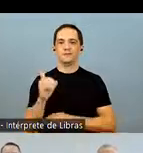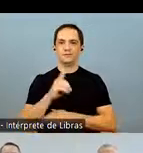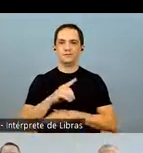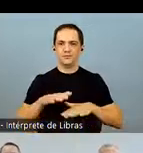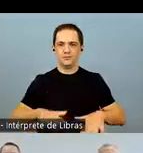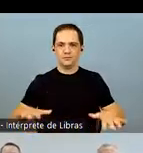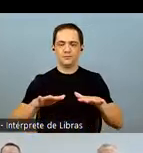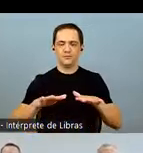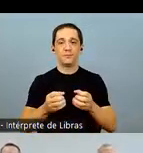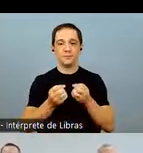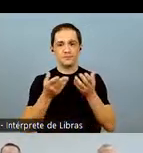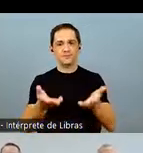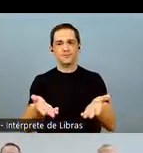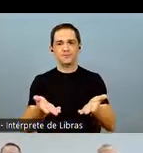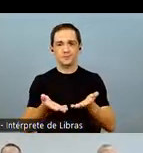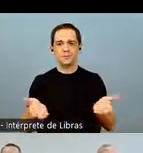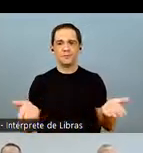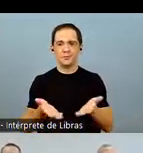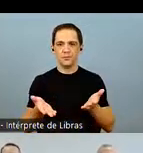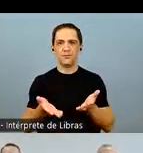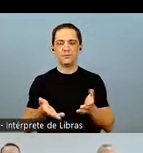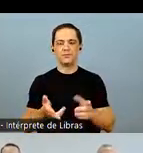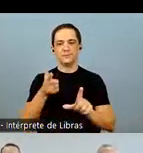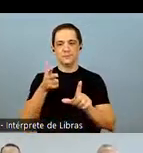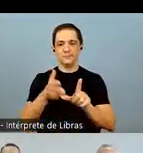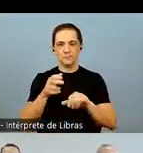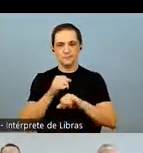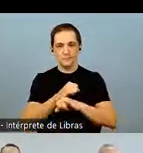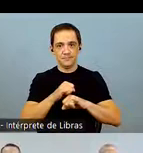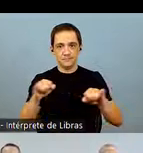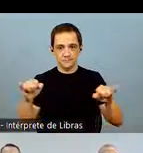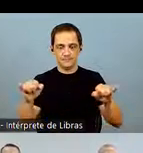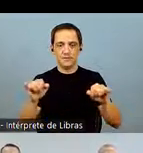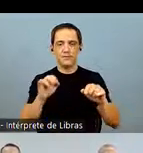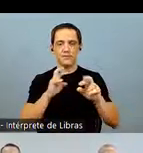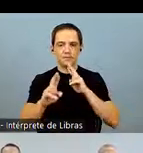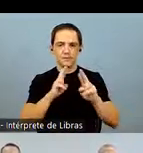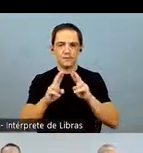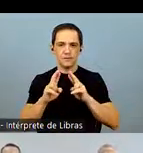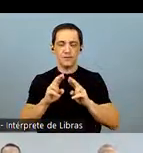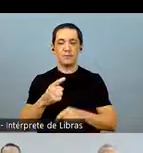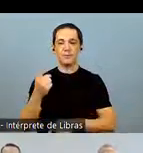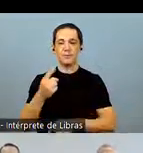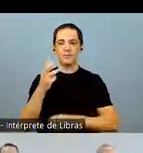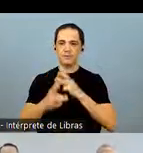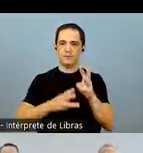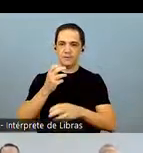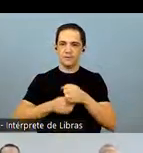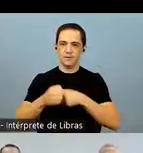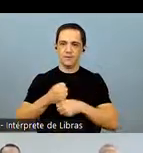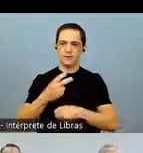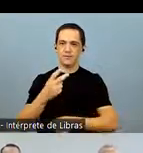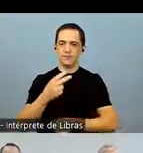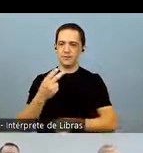Good morning, everyone, and welcome to SLC's Agricultural Earning video conference